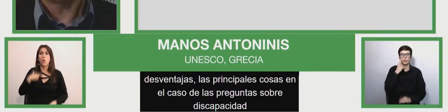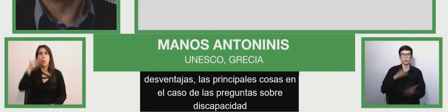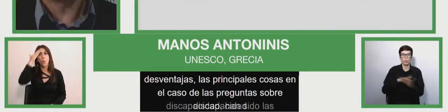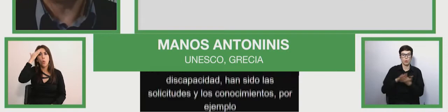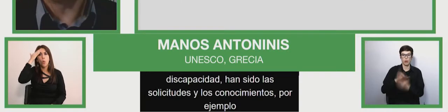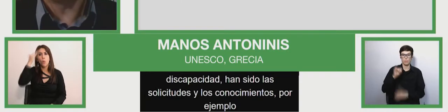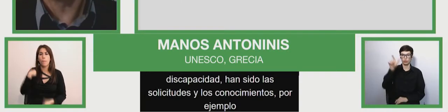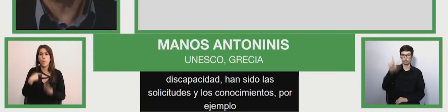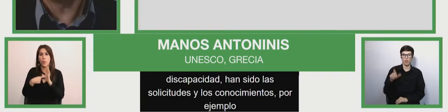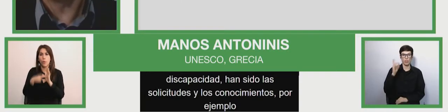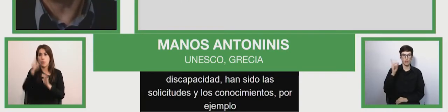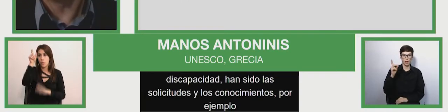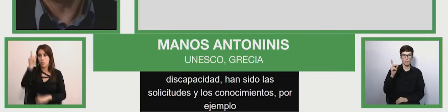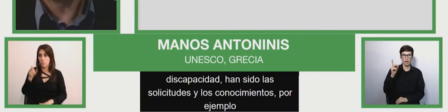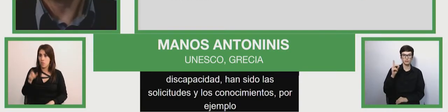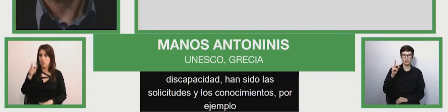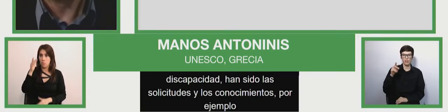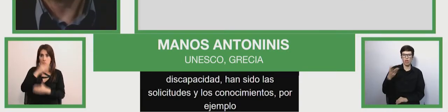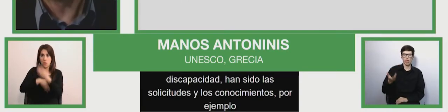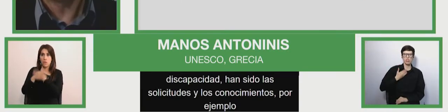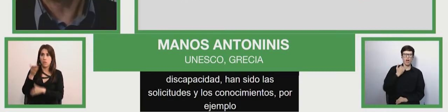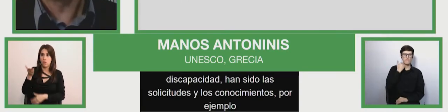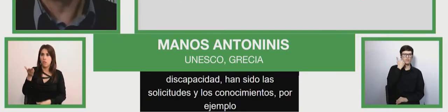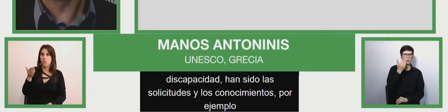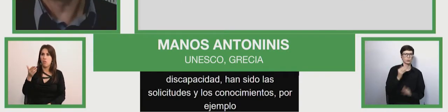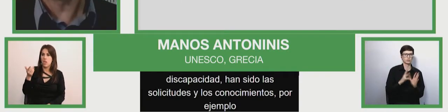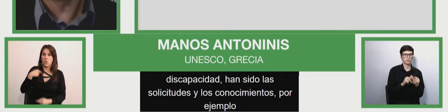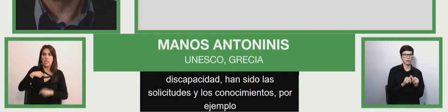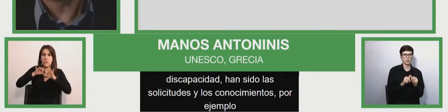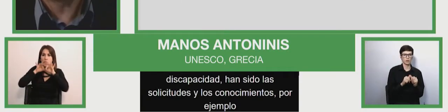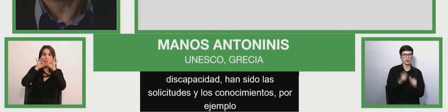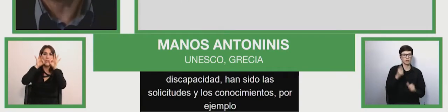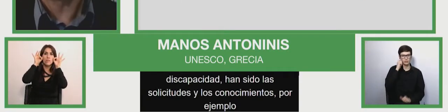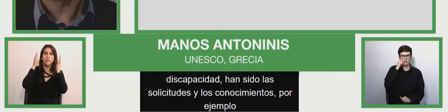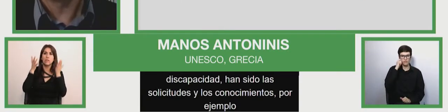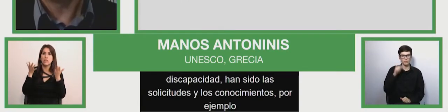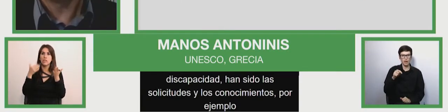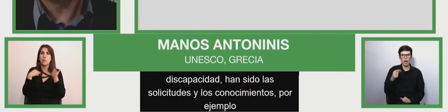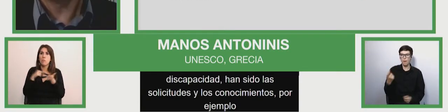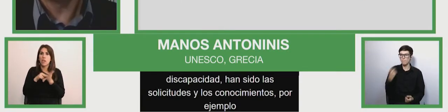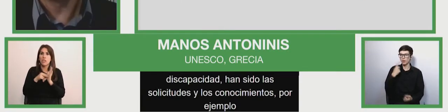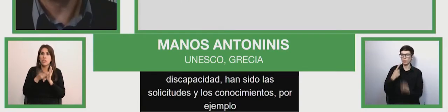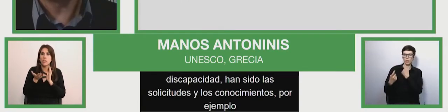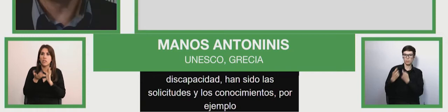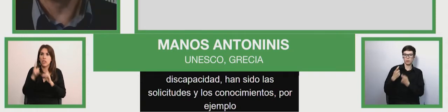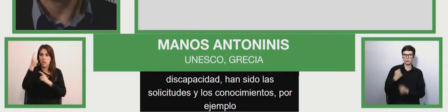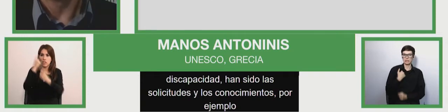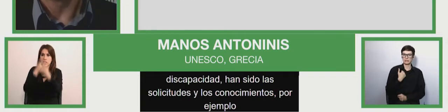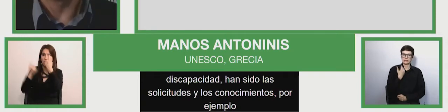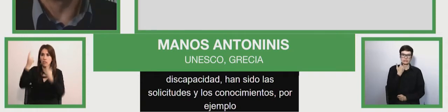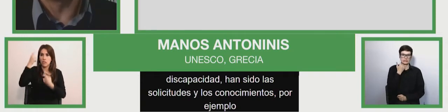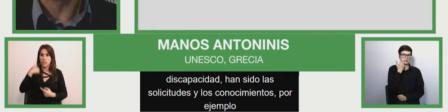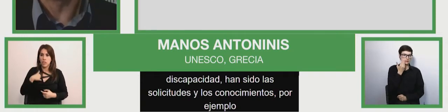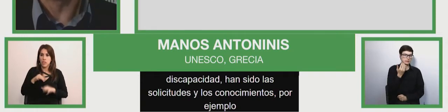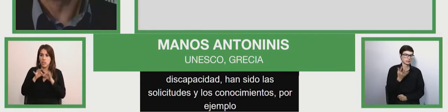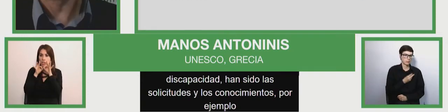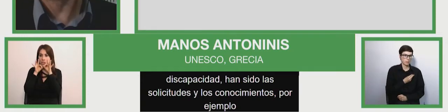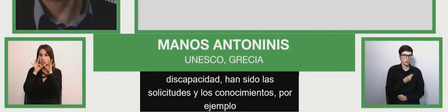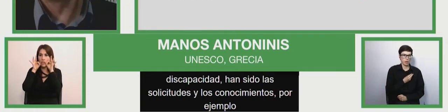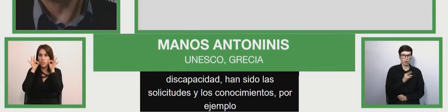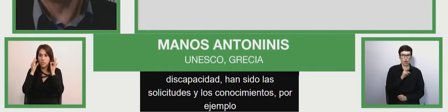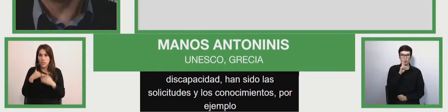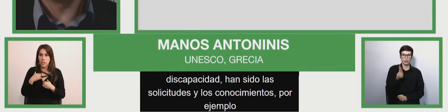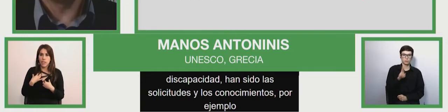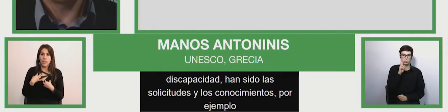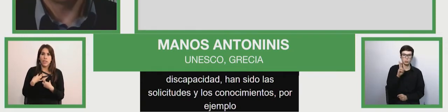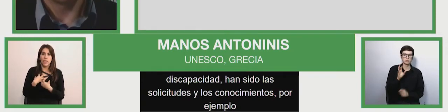causes problems for the family, certain questions adhere to fear to the